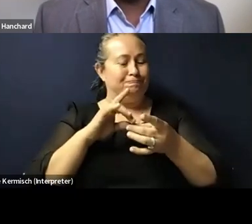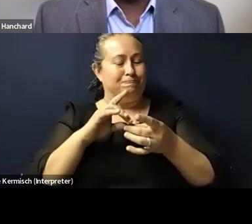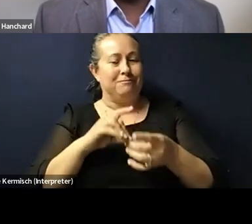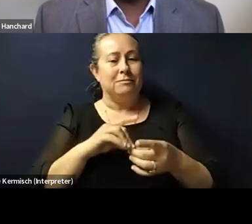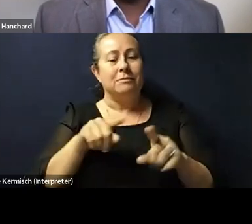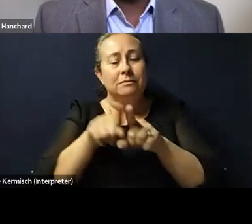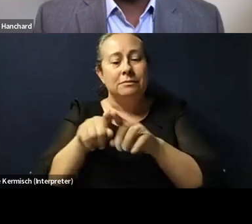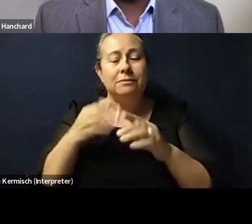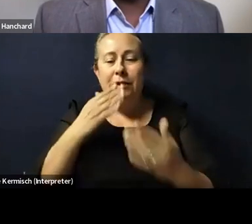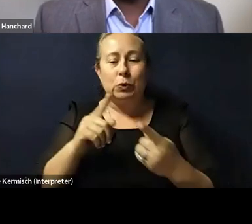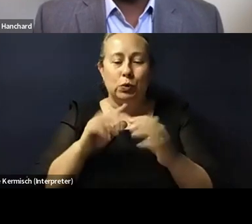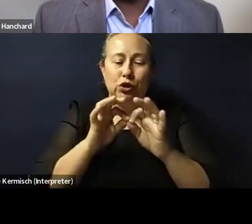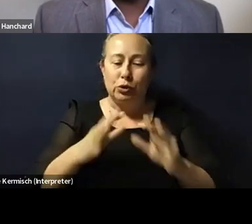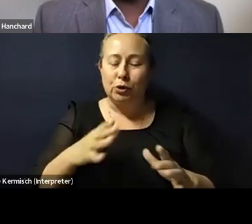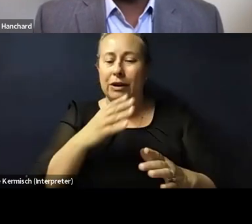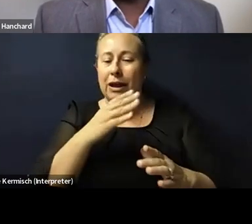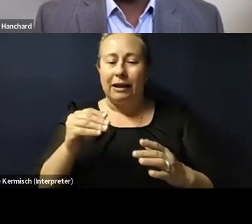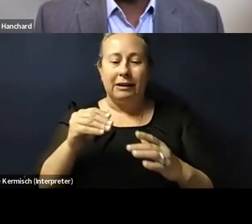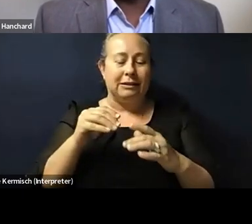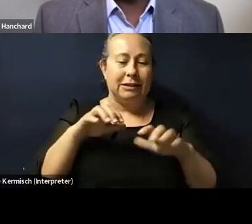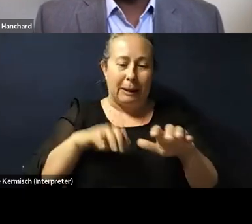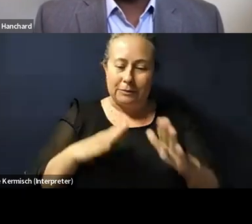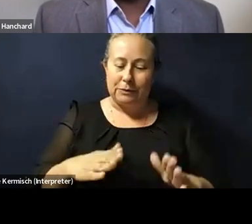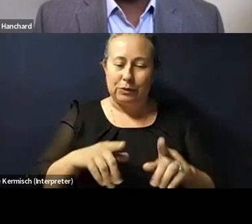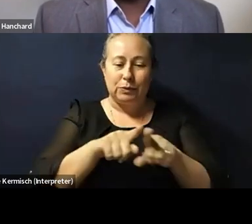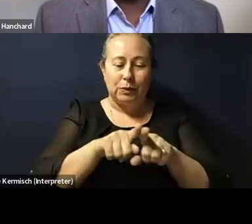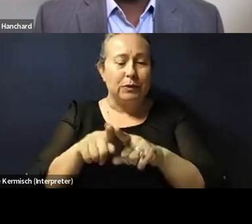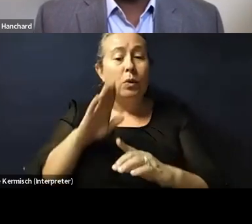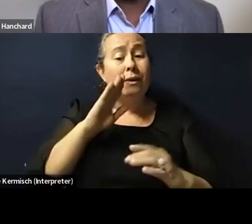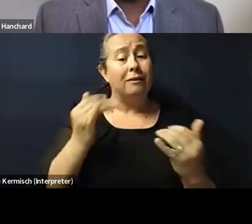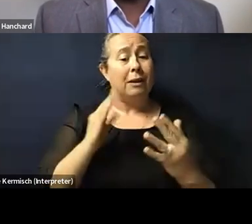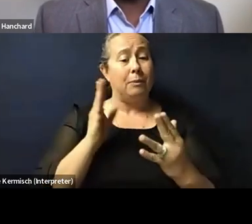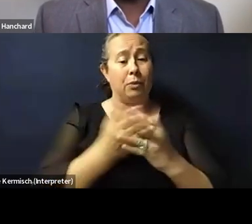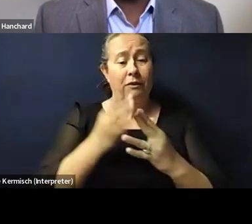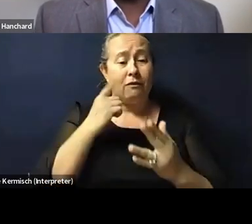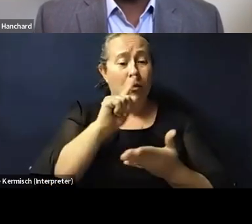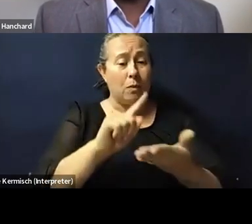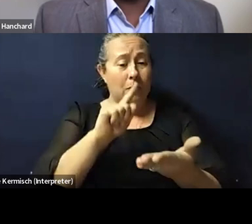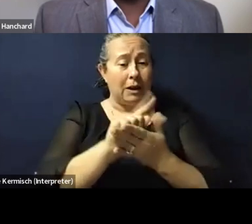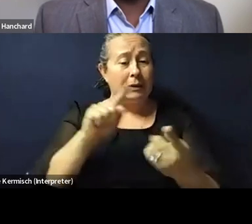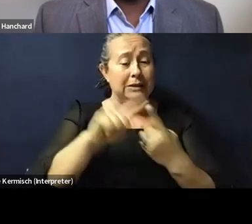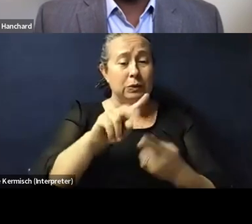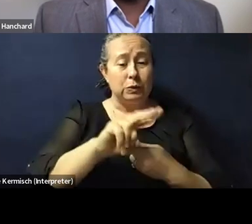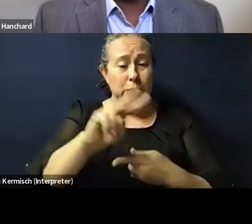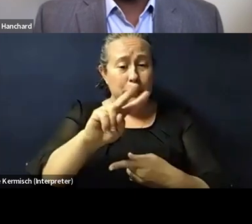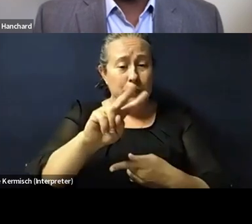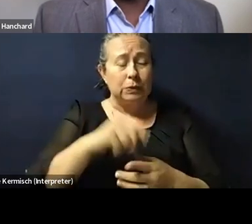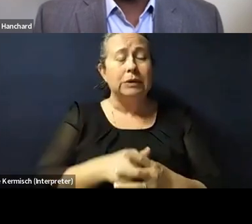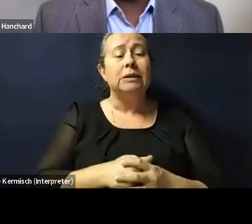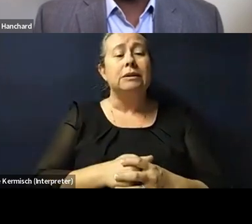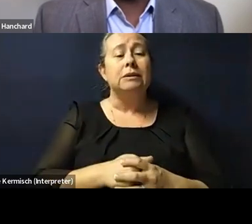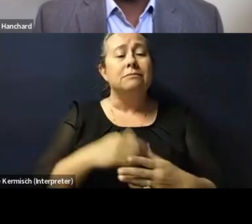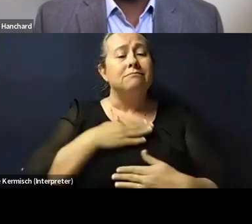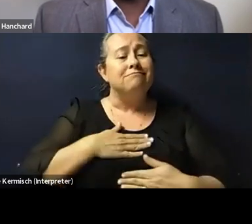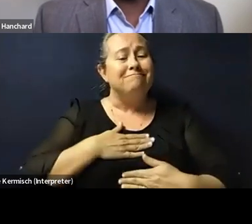also thank you to our interpreters and our captioners as well, uh, we will be on break for the next hour until two o'clock. Uh, please